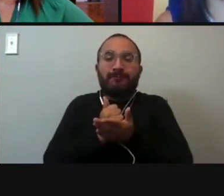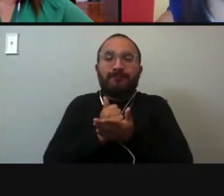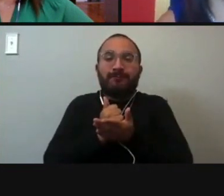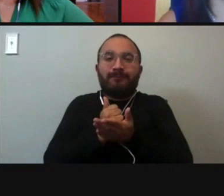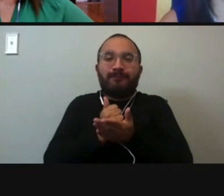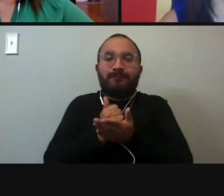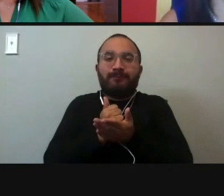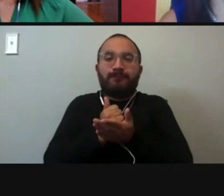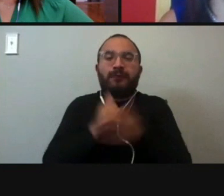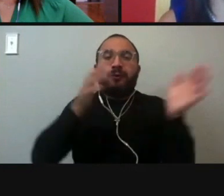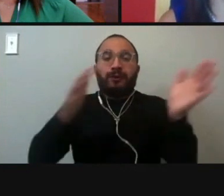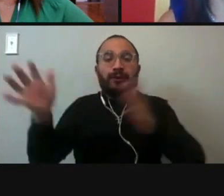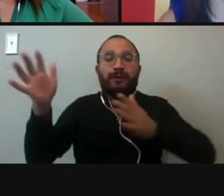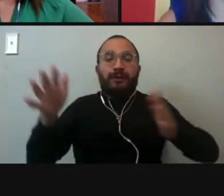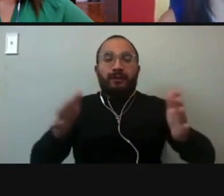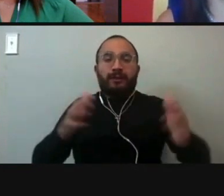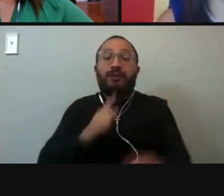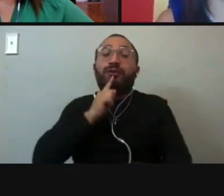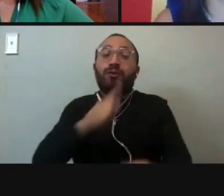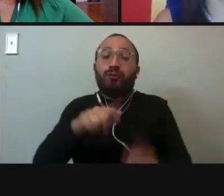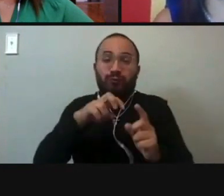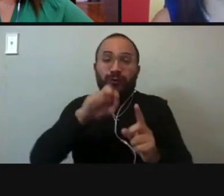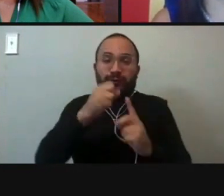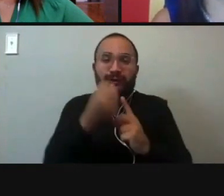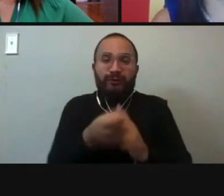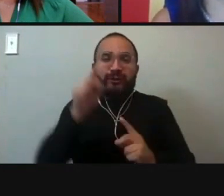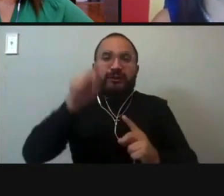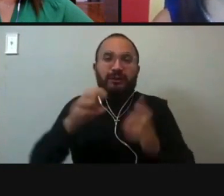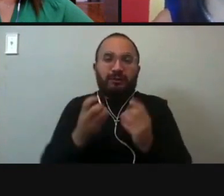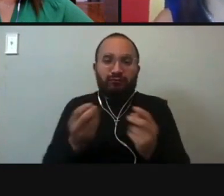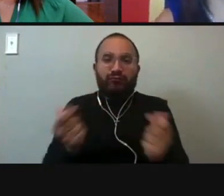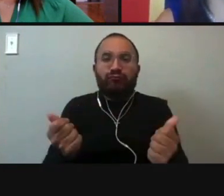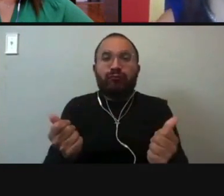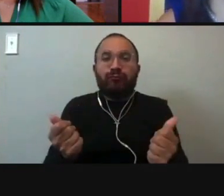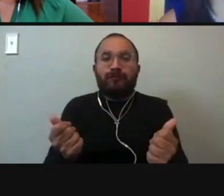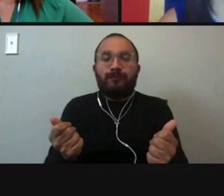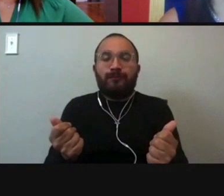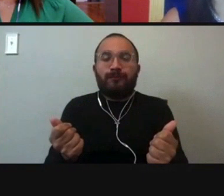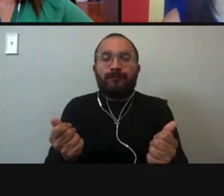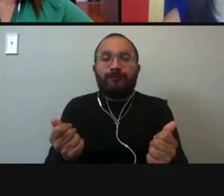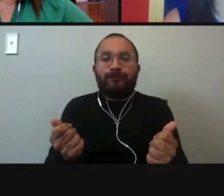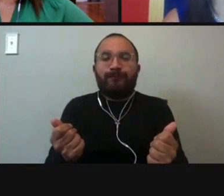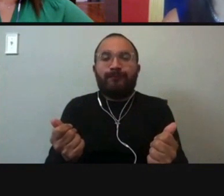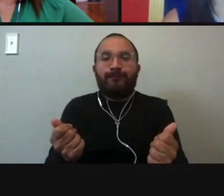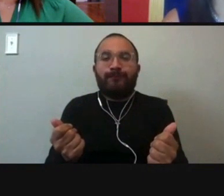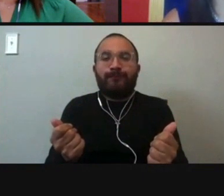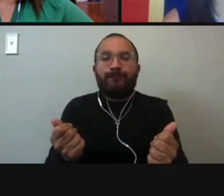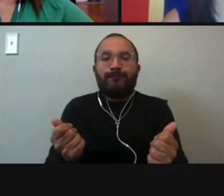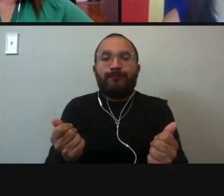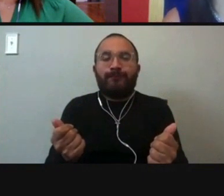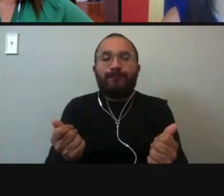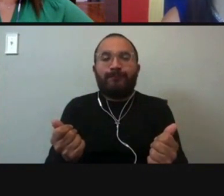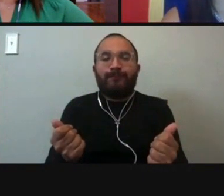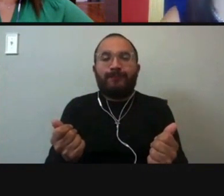issue with the air quality that we need to resolve. And, um, again, I don't, I don't know about